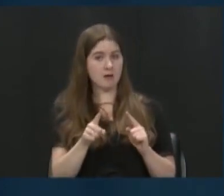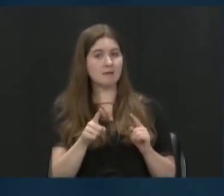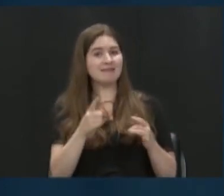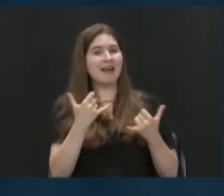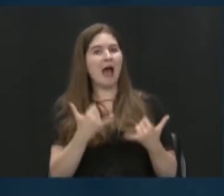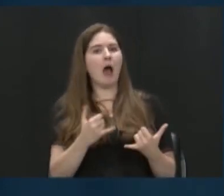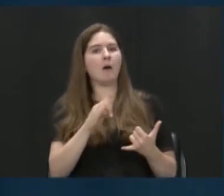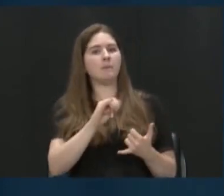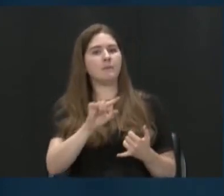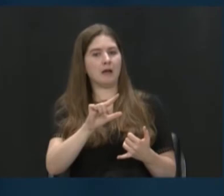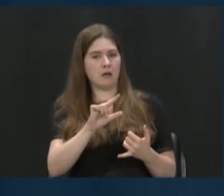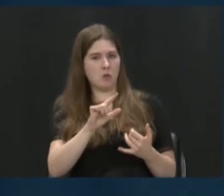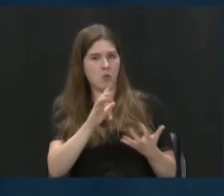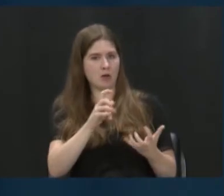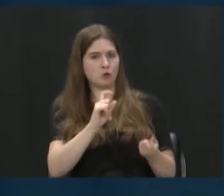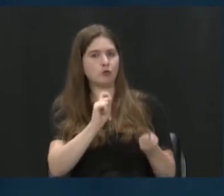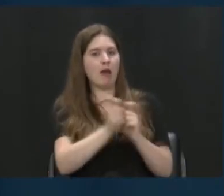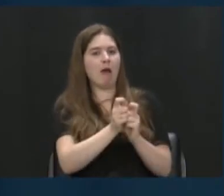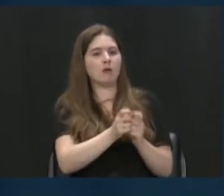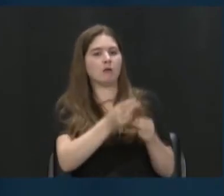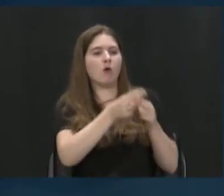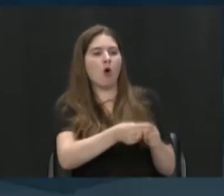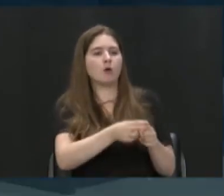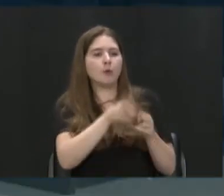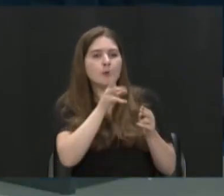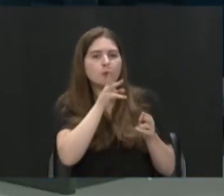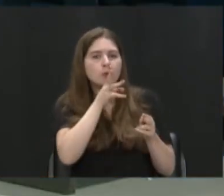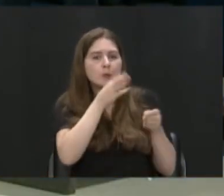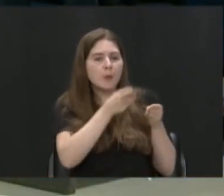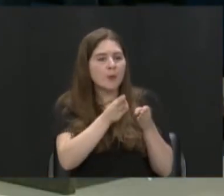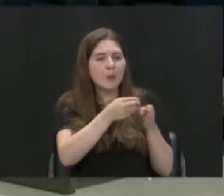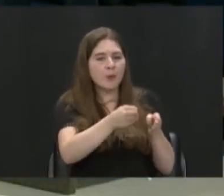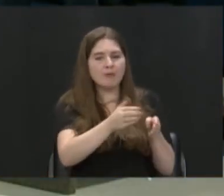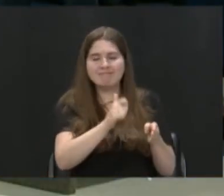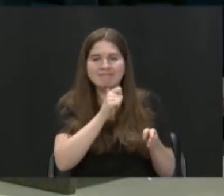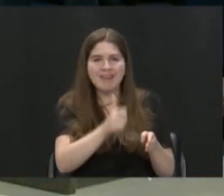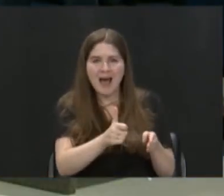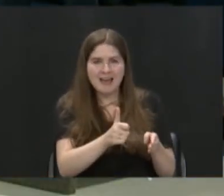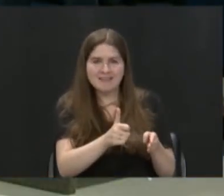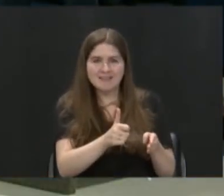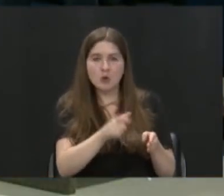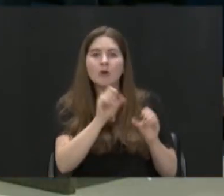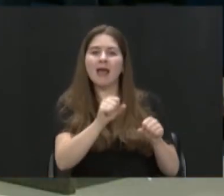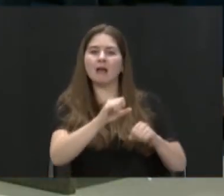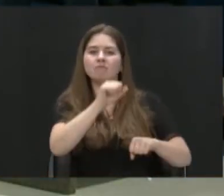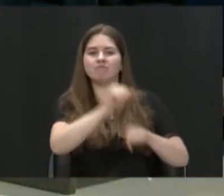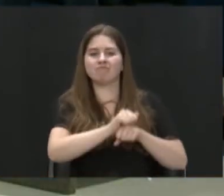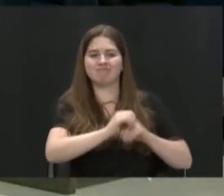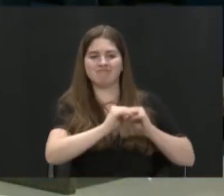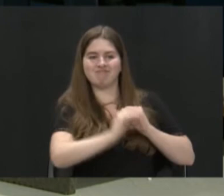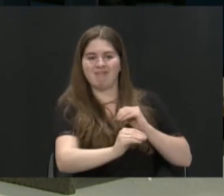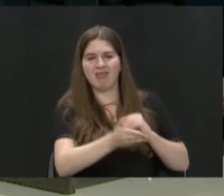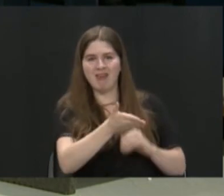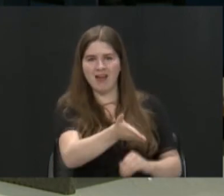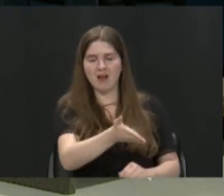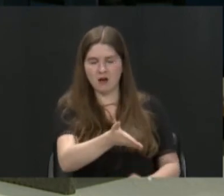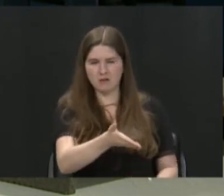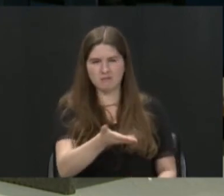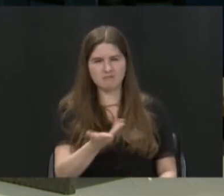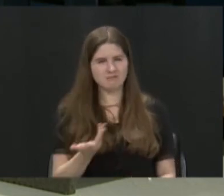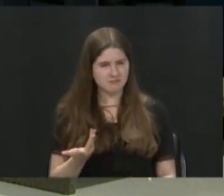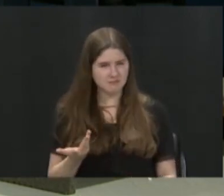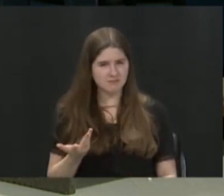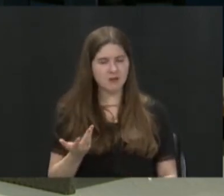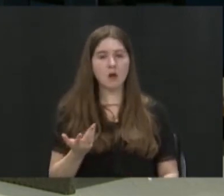to change it. They're not going to be considered streams anymore so people can, like, lay concrete. So, like Leslie said, like, so we do have laws in place